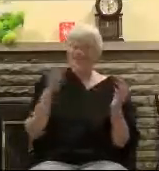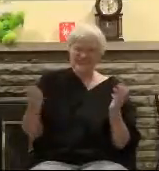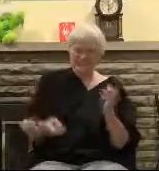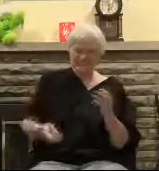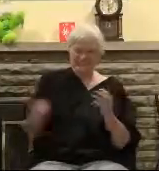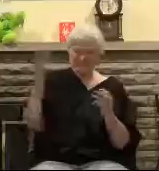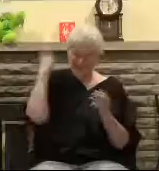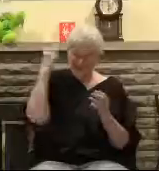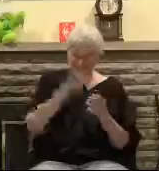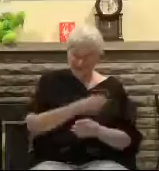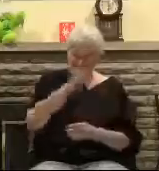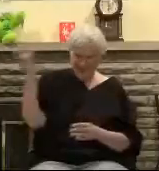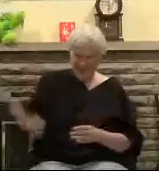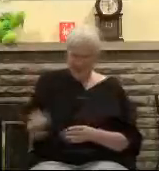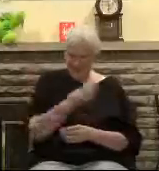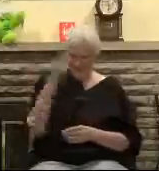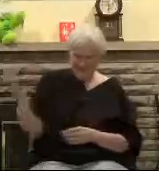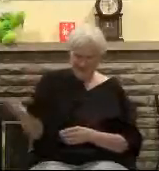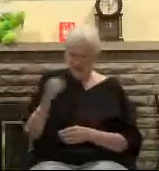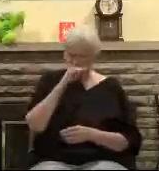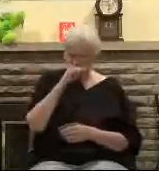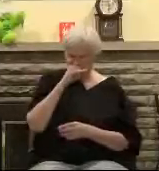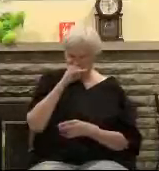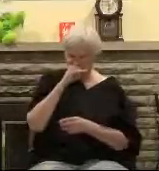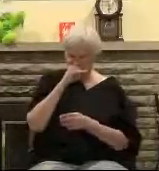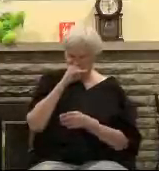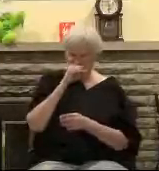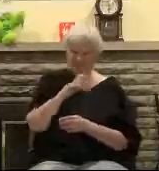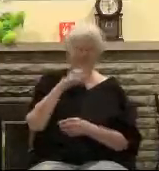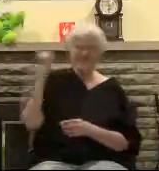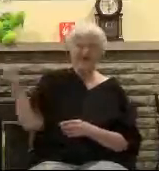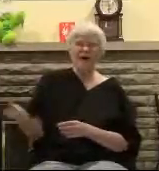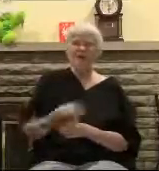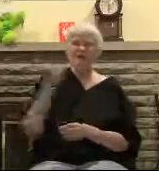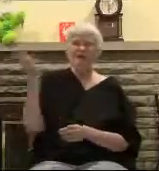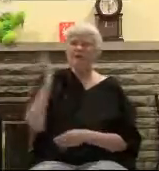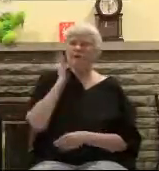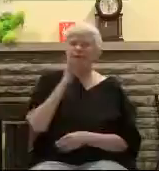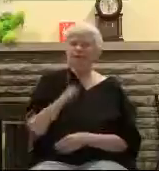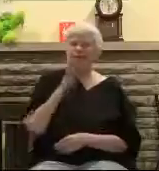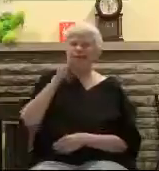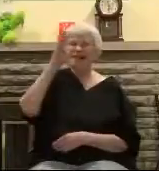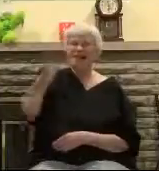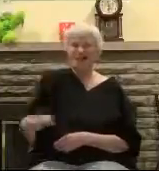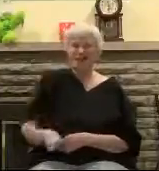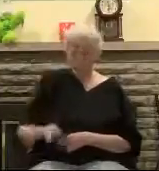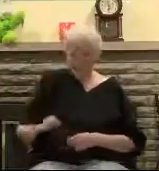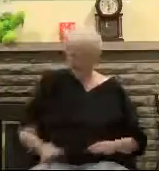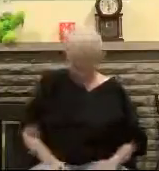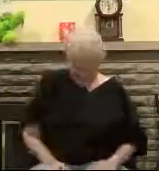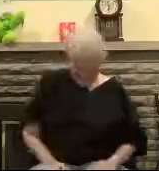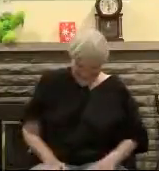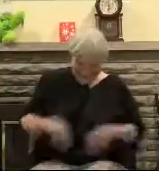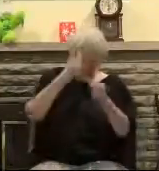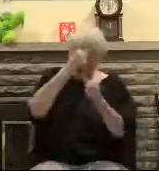always is And that goes back to Exodus 3.14 When Moses You remember the burning bush